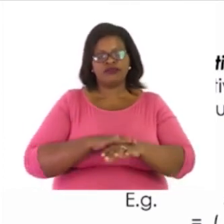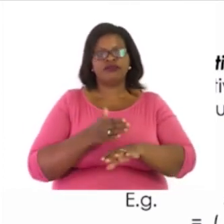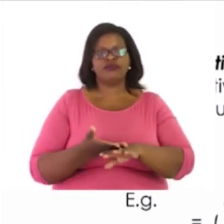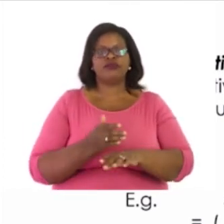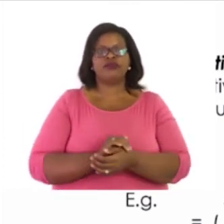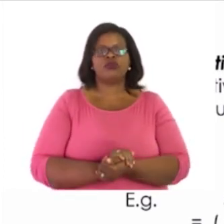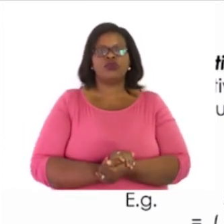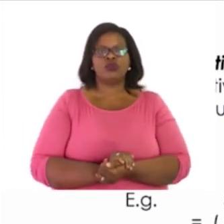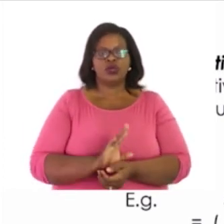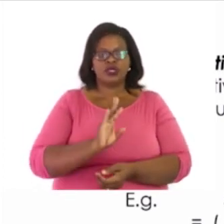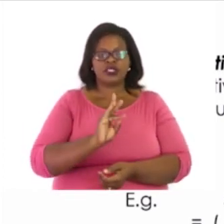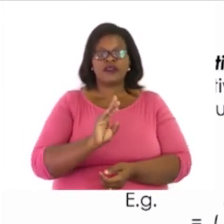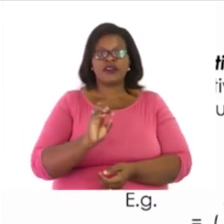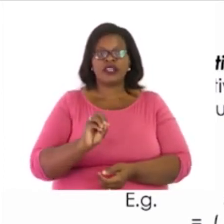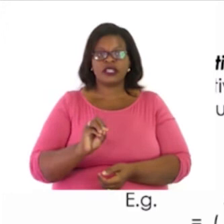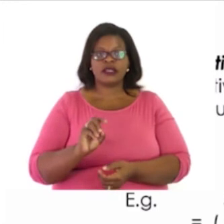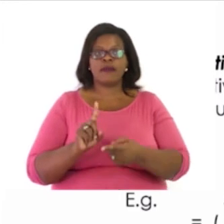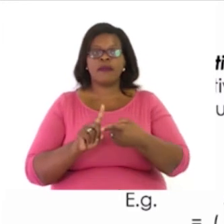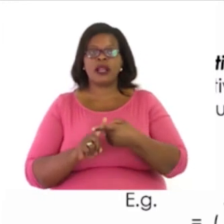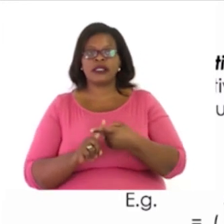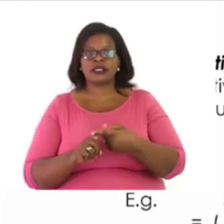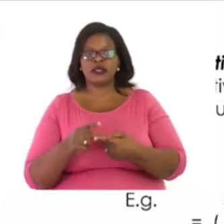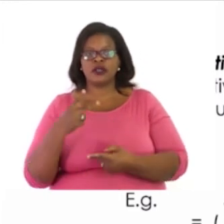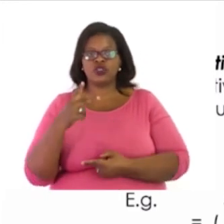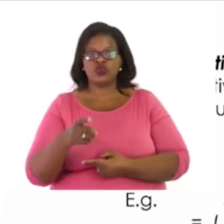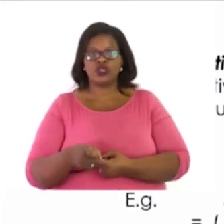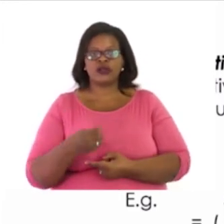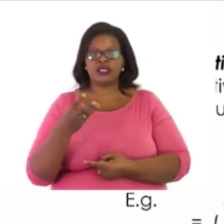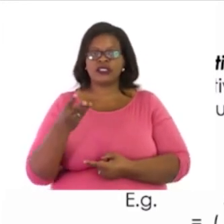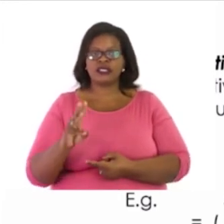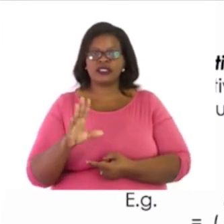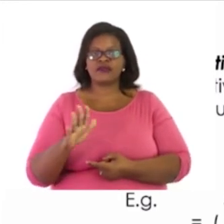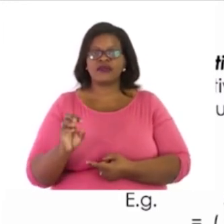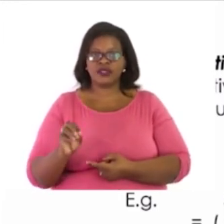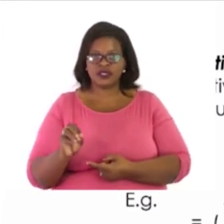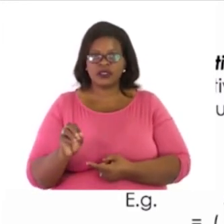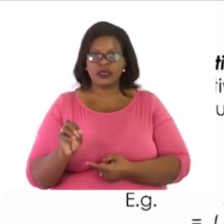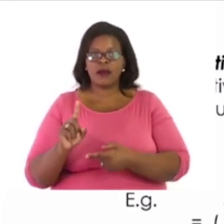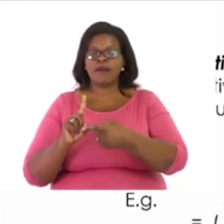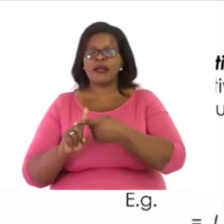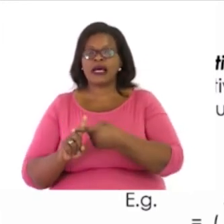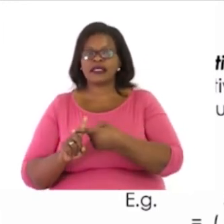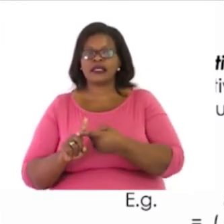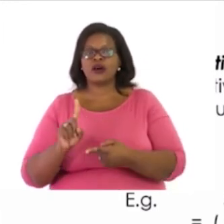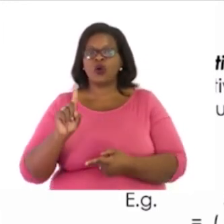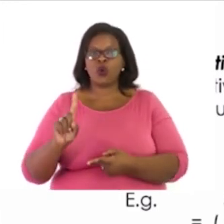70 plus 2,650 plus